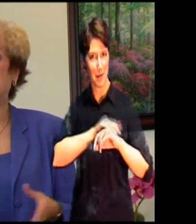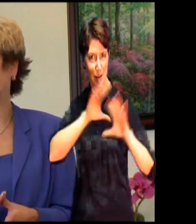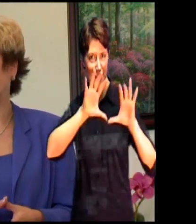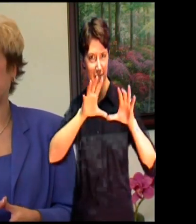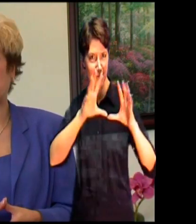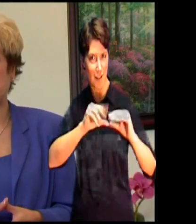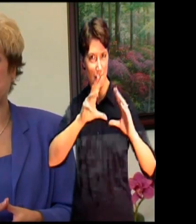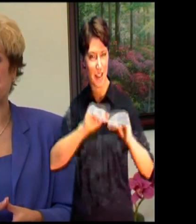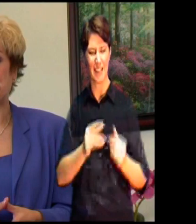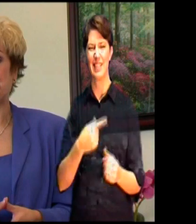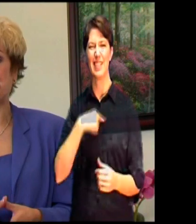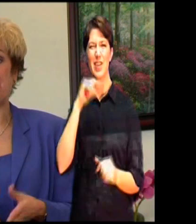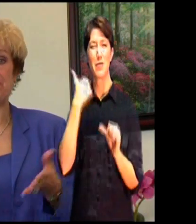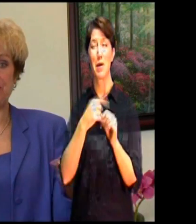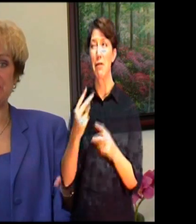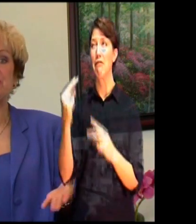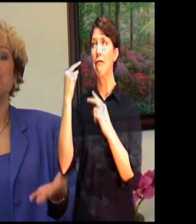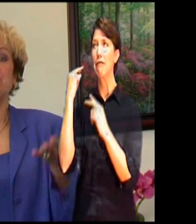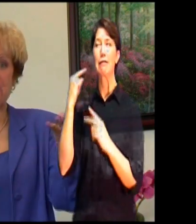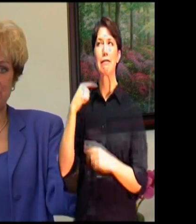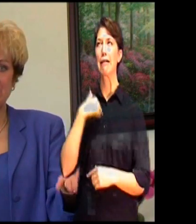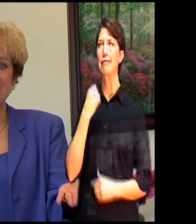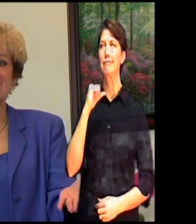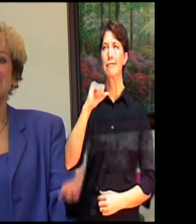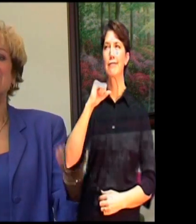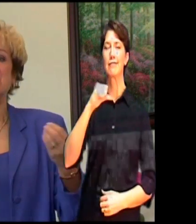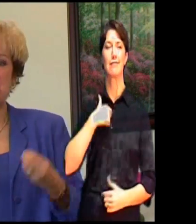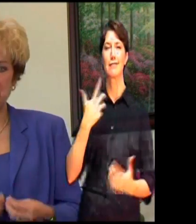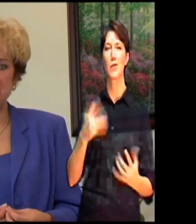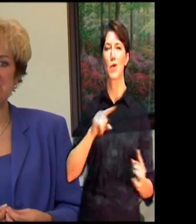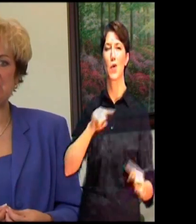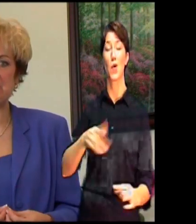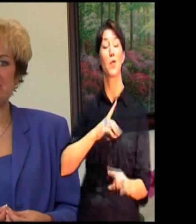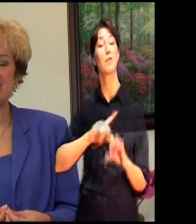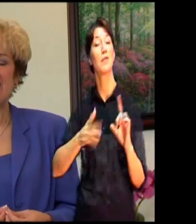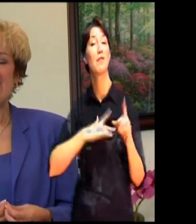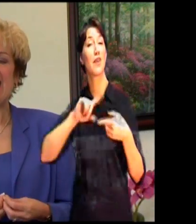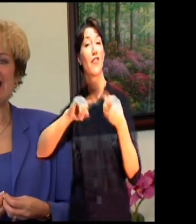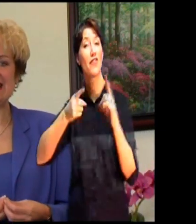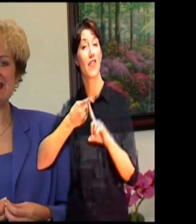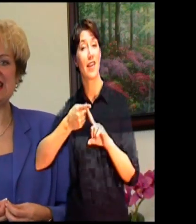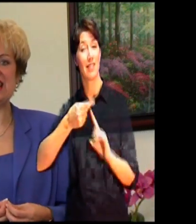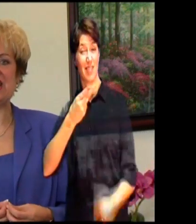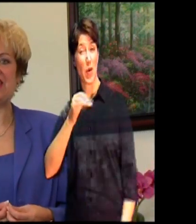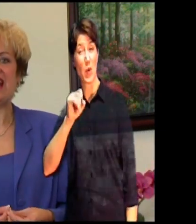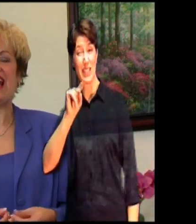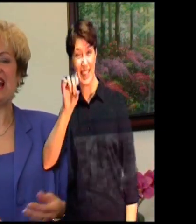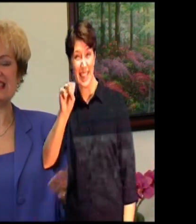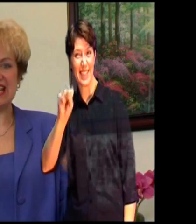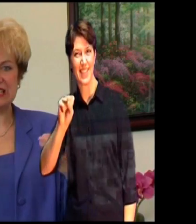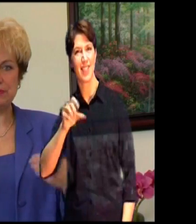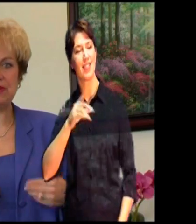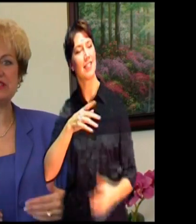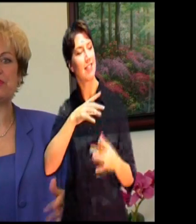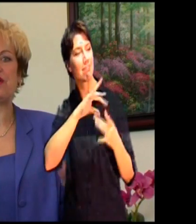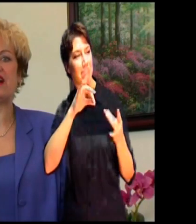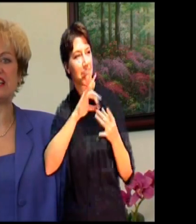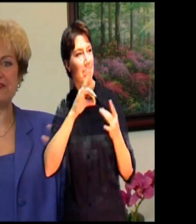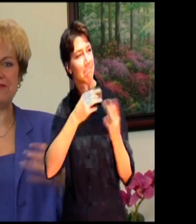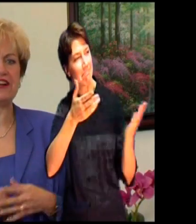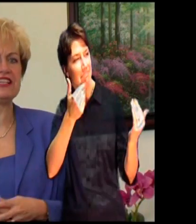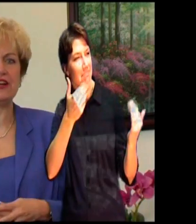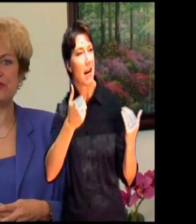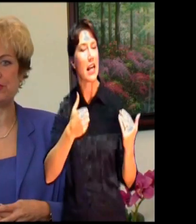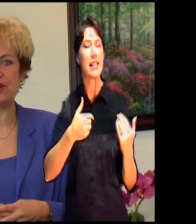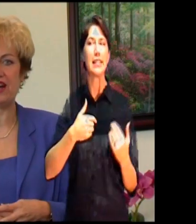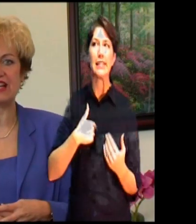remember I didn't want to go. My friend, the hostess, talked me into coming. And I sat there and as I experienced the product,